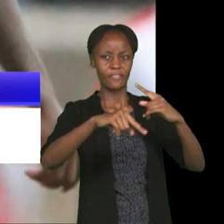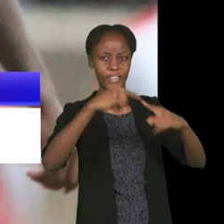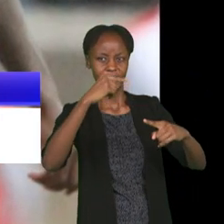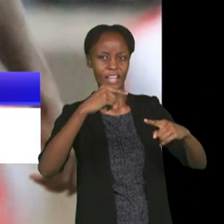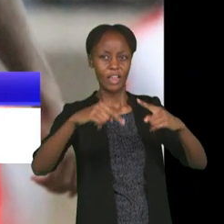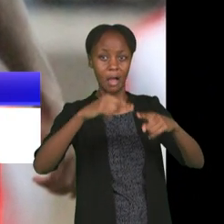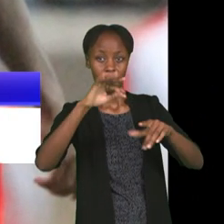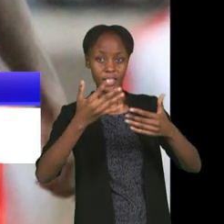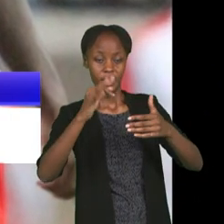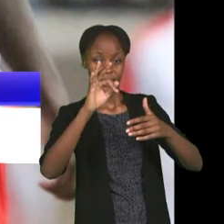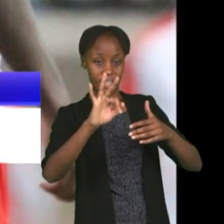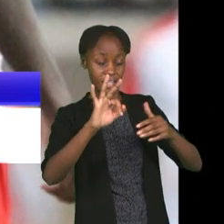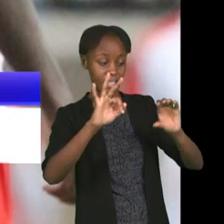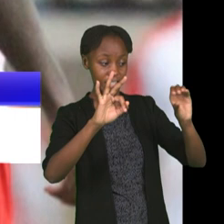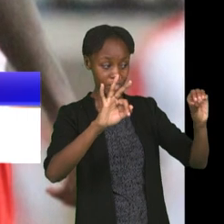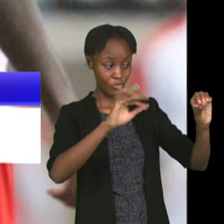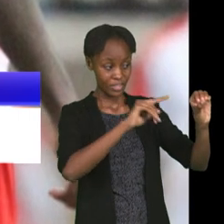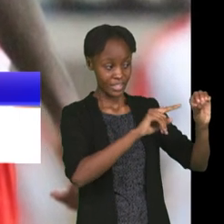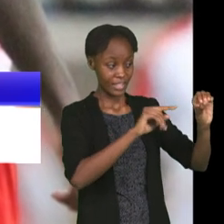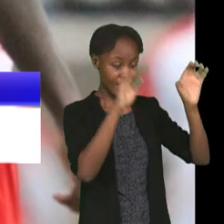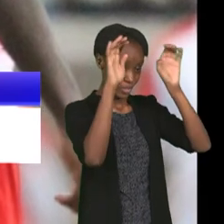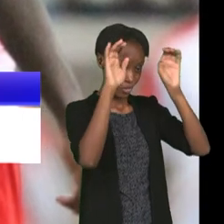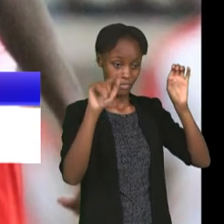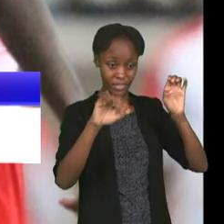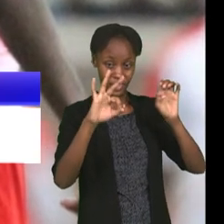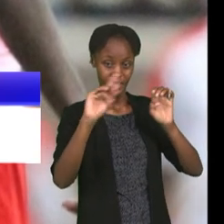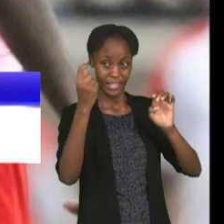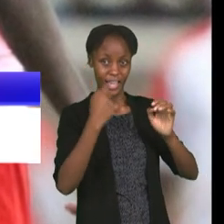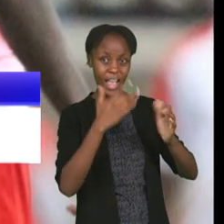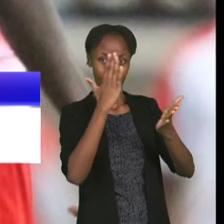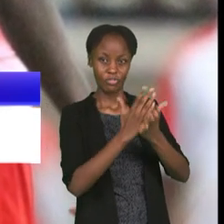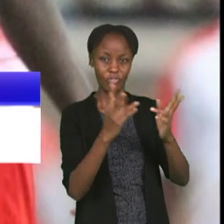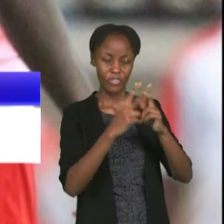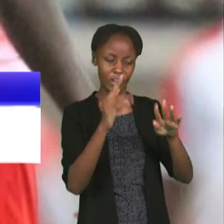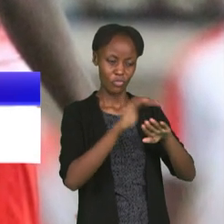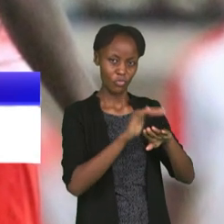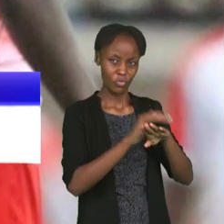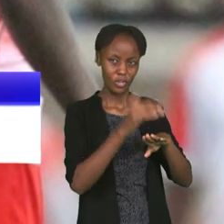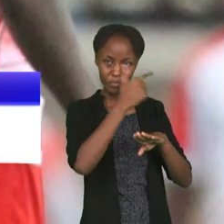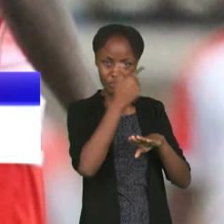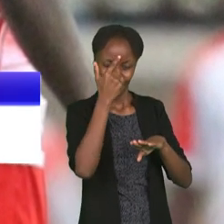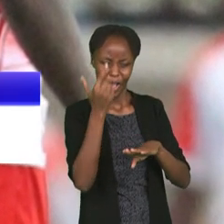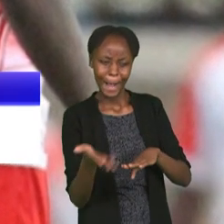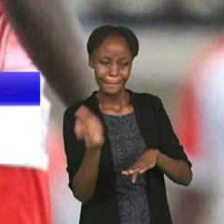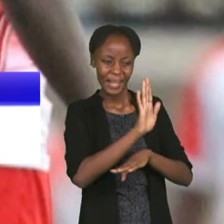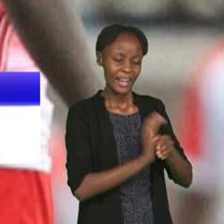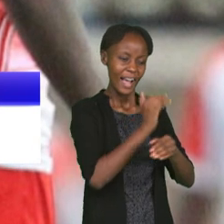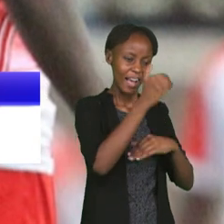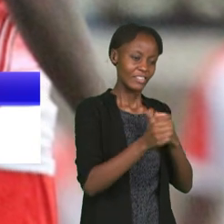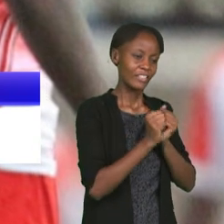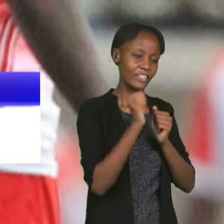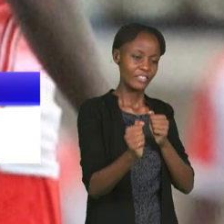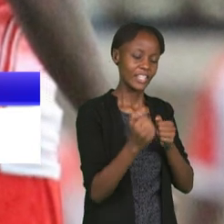nil. It was fantastic. And to be back after 15 years of absence, it was